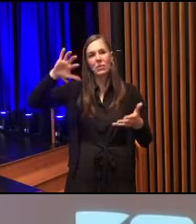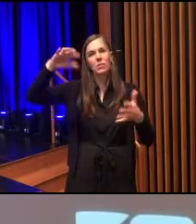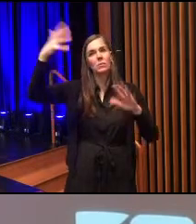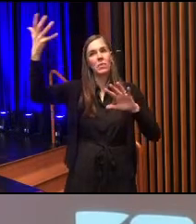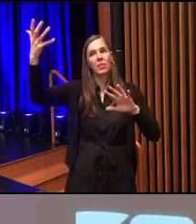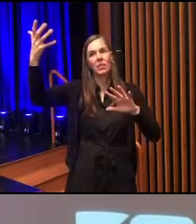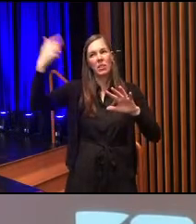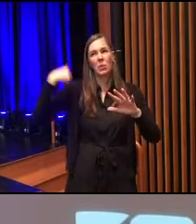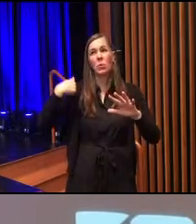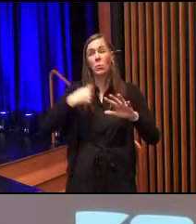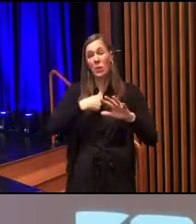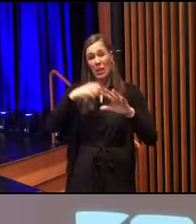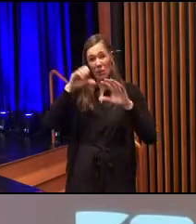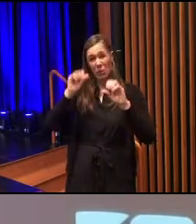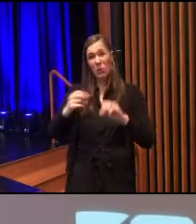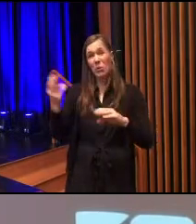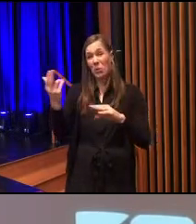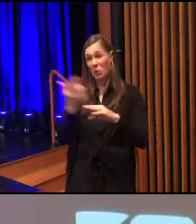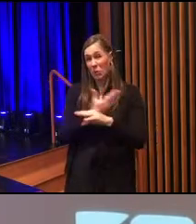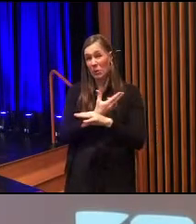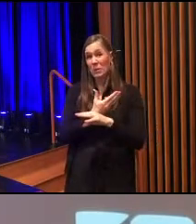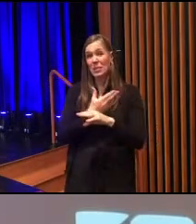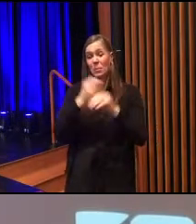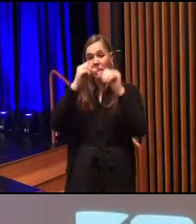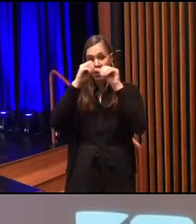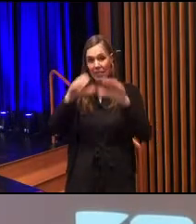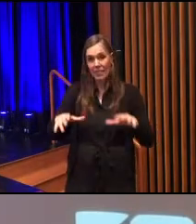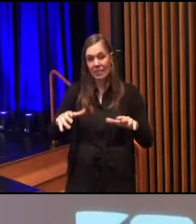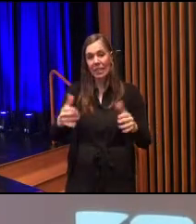blessing. I'm going to ask can we all stand.